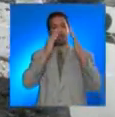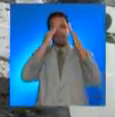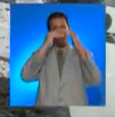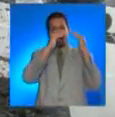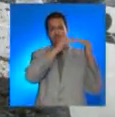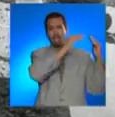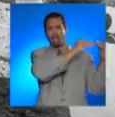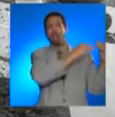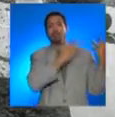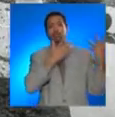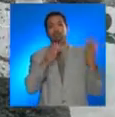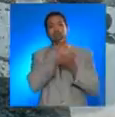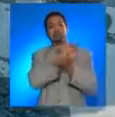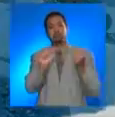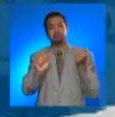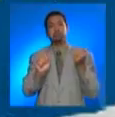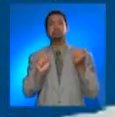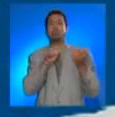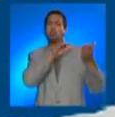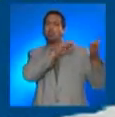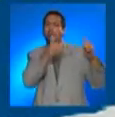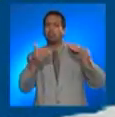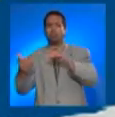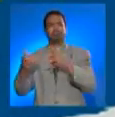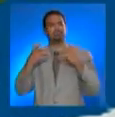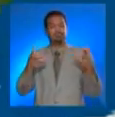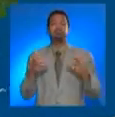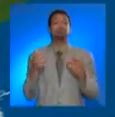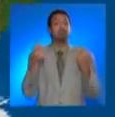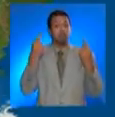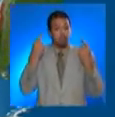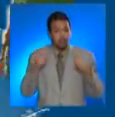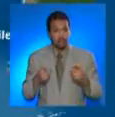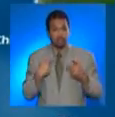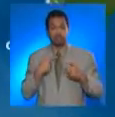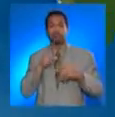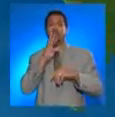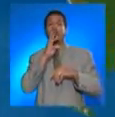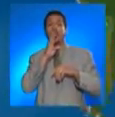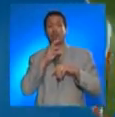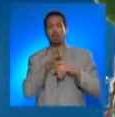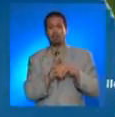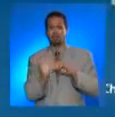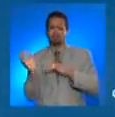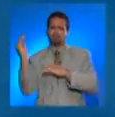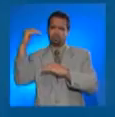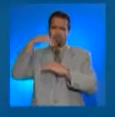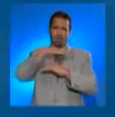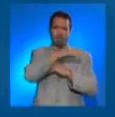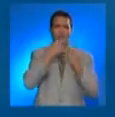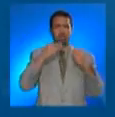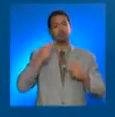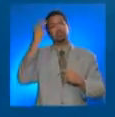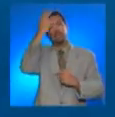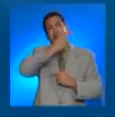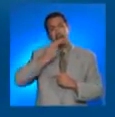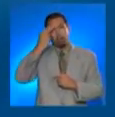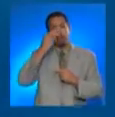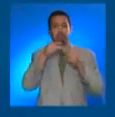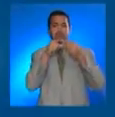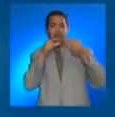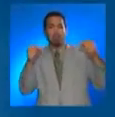caused 3,000 deaths. This earthquake generated a large-scale tsunami, which caused damage in Chile, Hawaii,